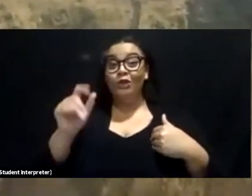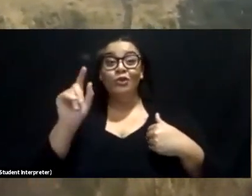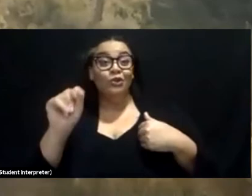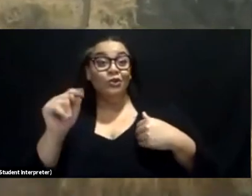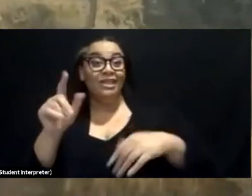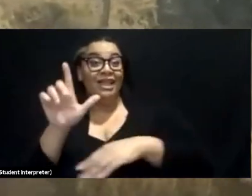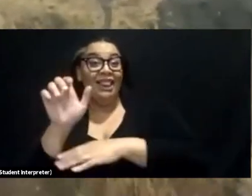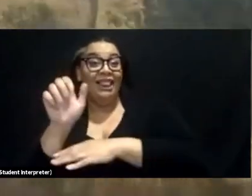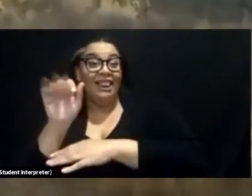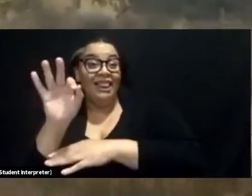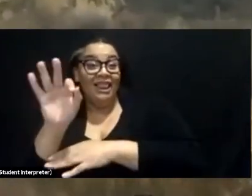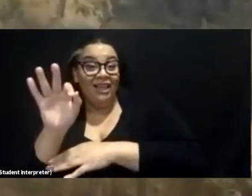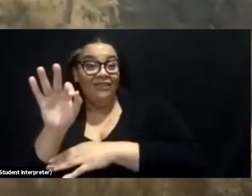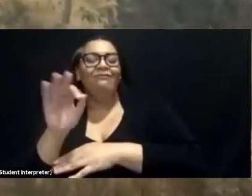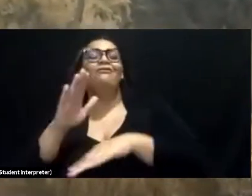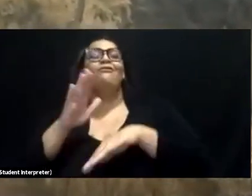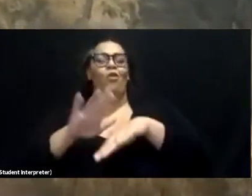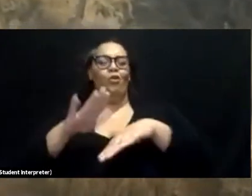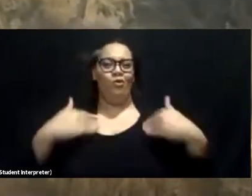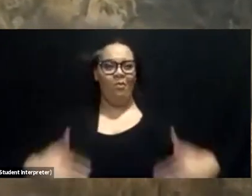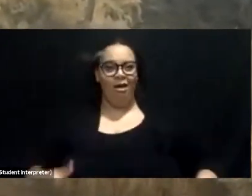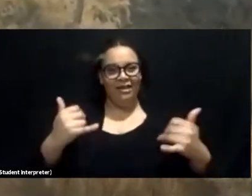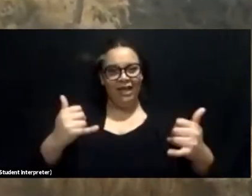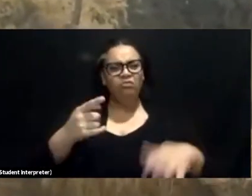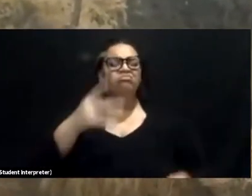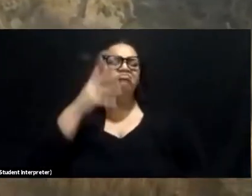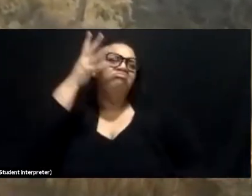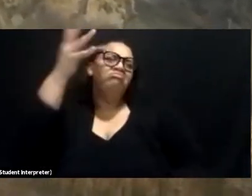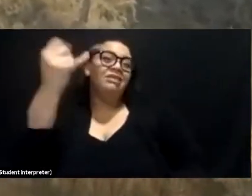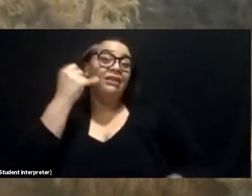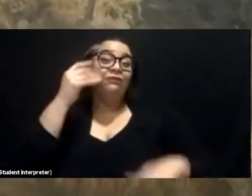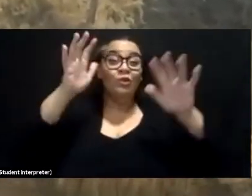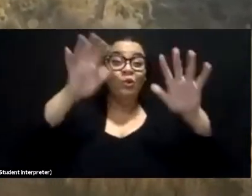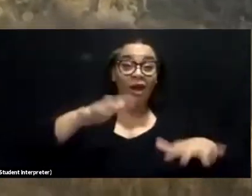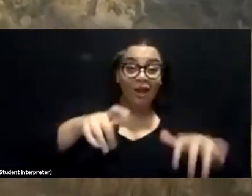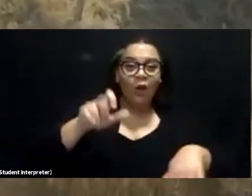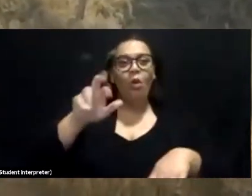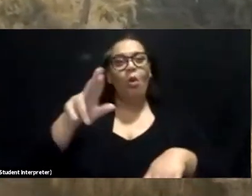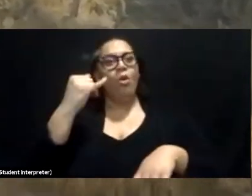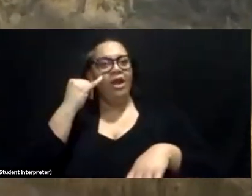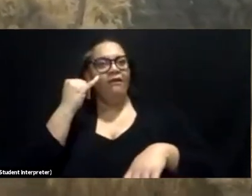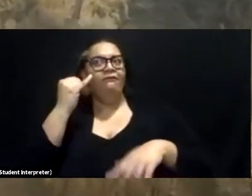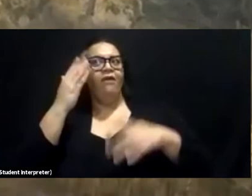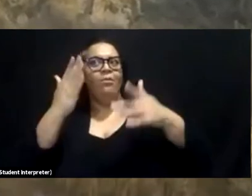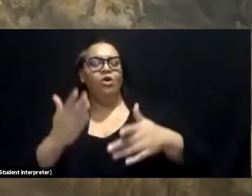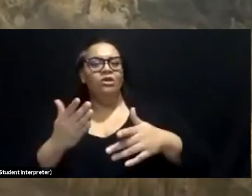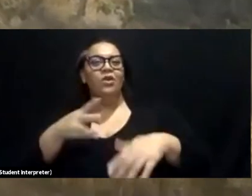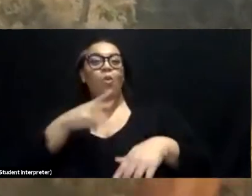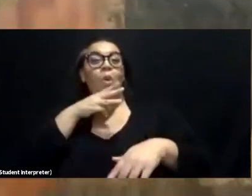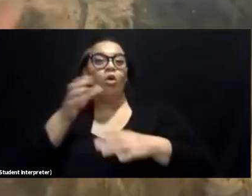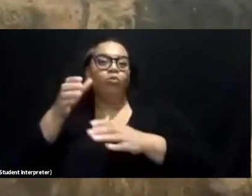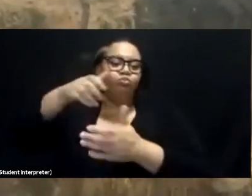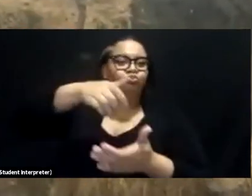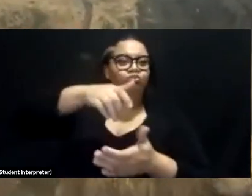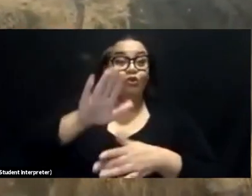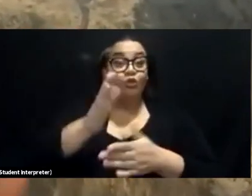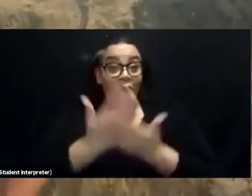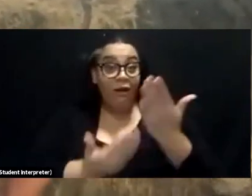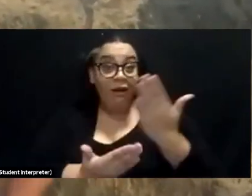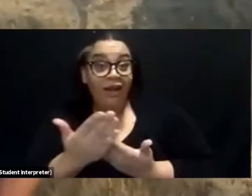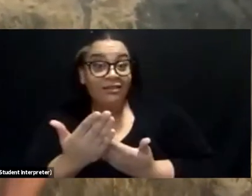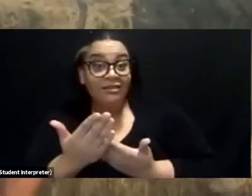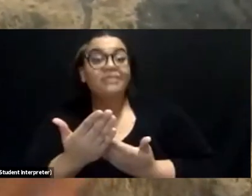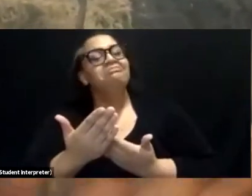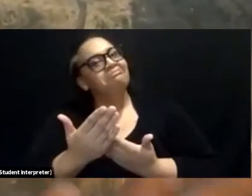if it was raining or say somebody came by and dumped some water on your hands, any water that landed on your leaf